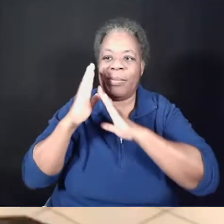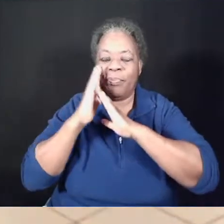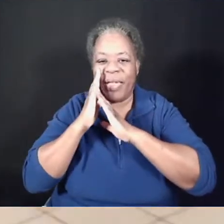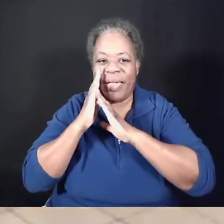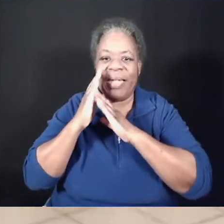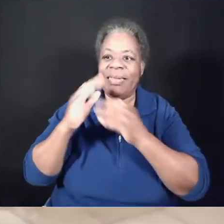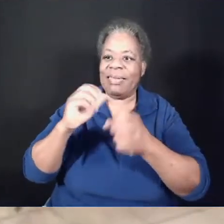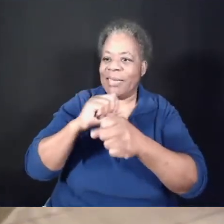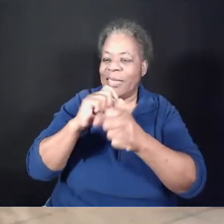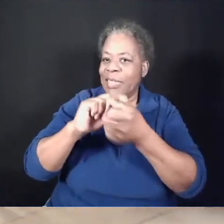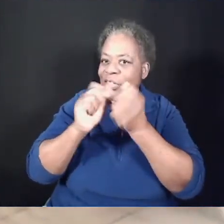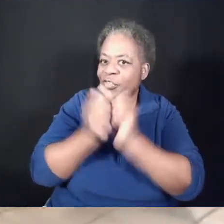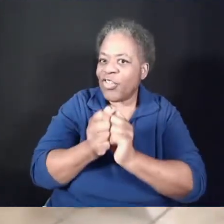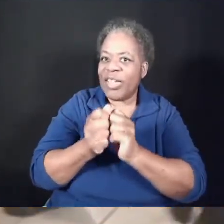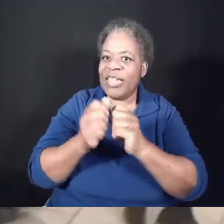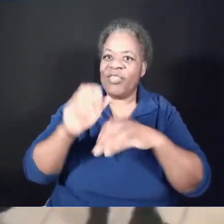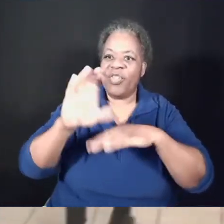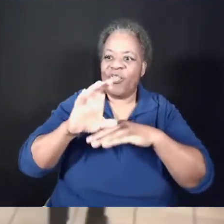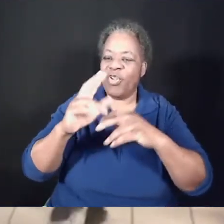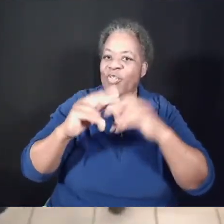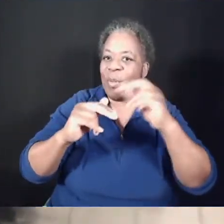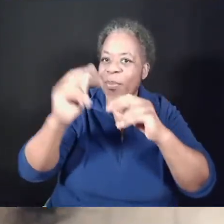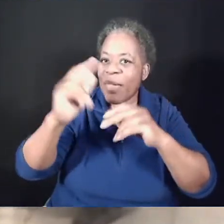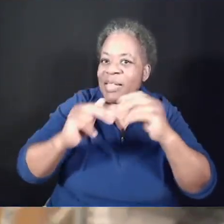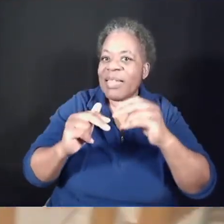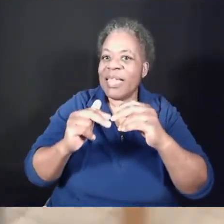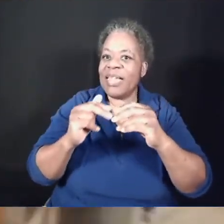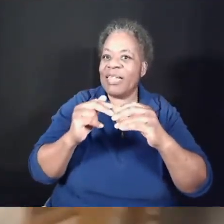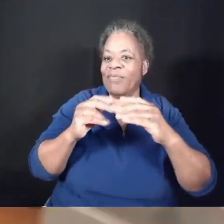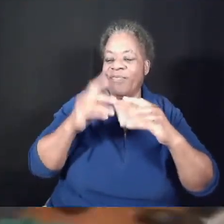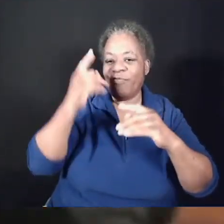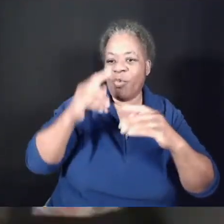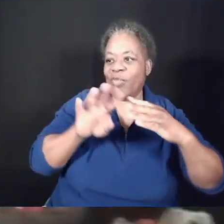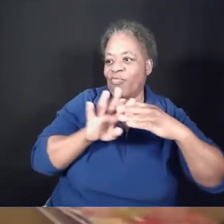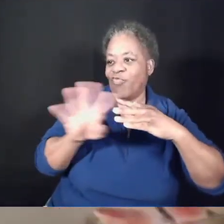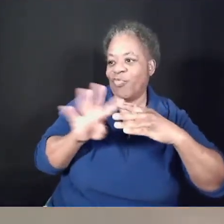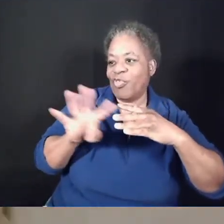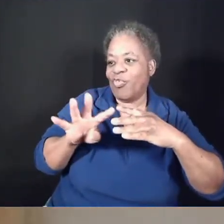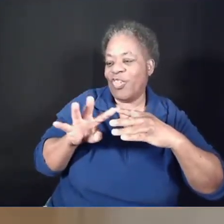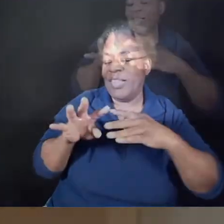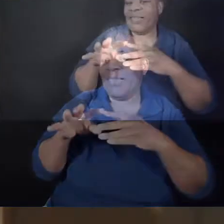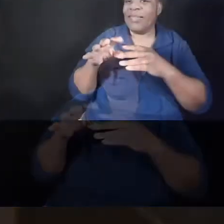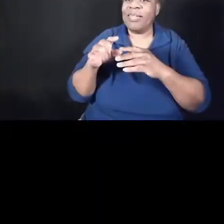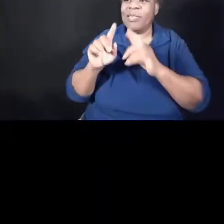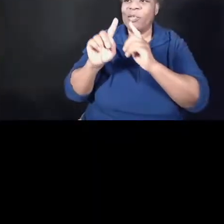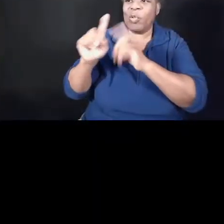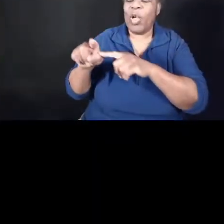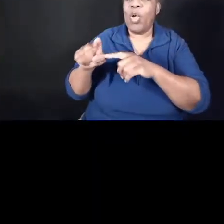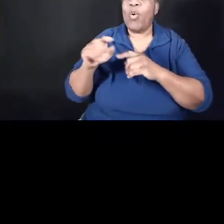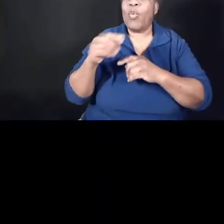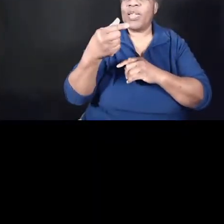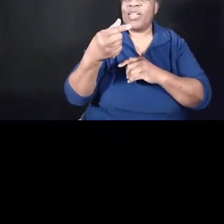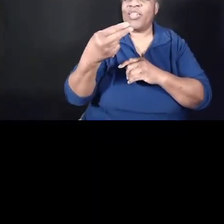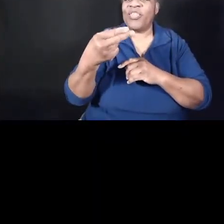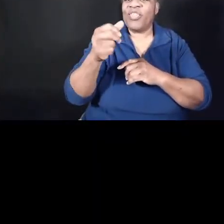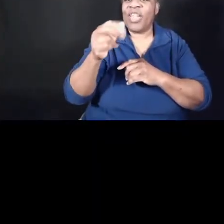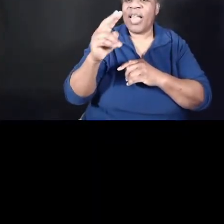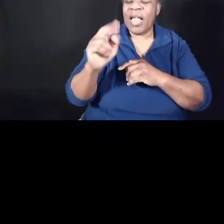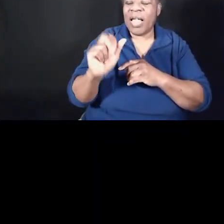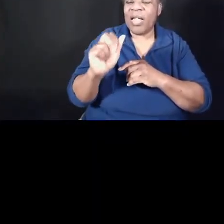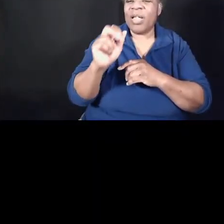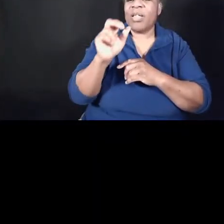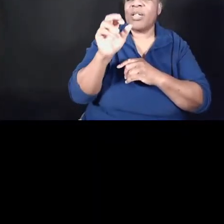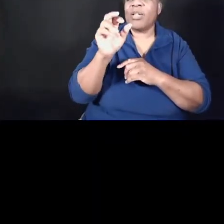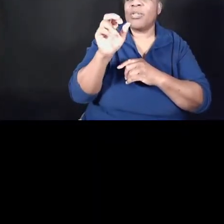into dormitory-style housing for these families. Genarysu and his Invest Credit team drive